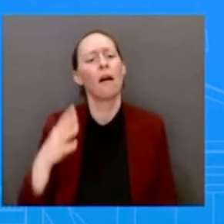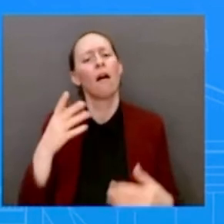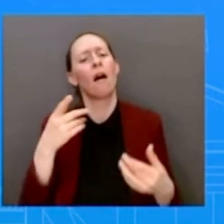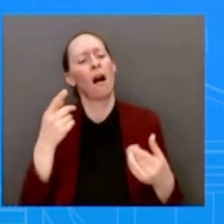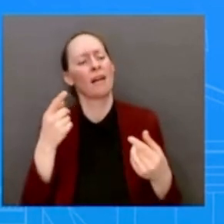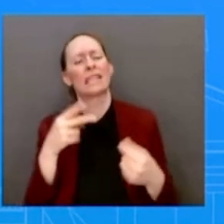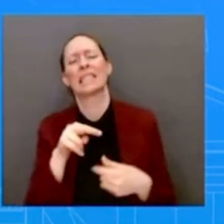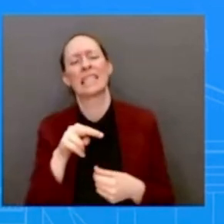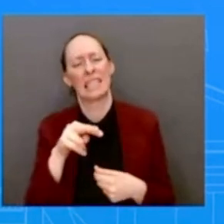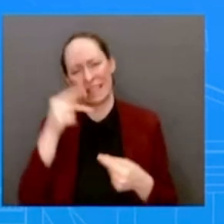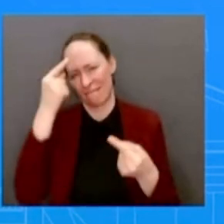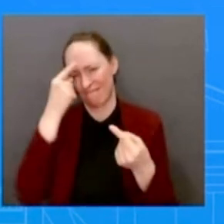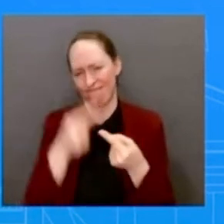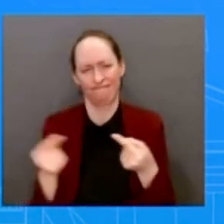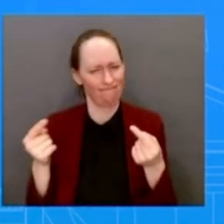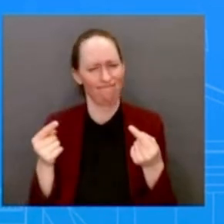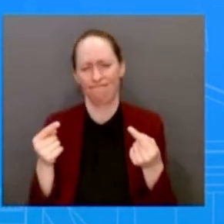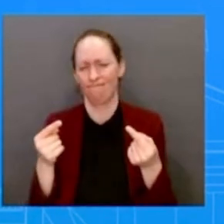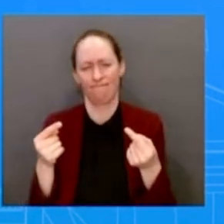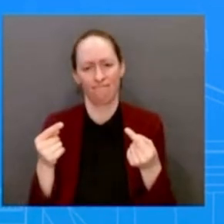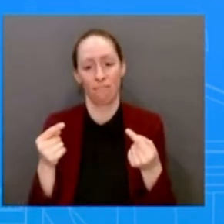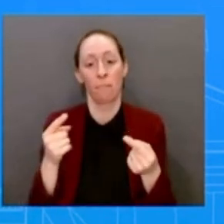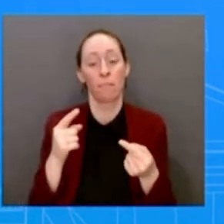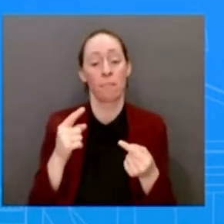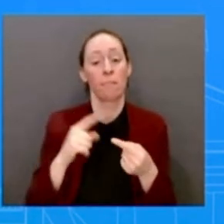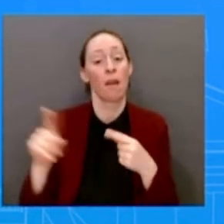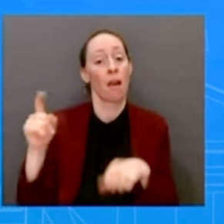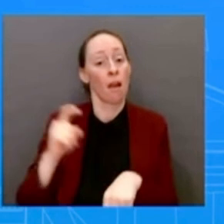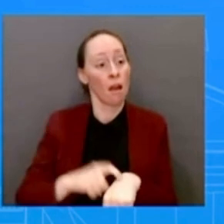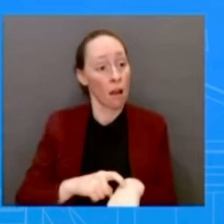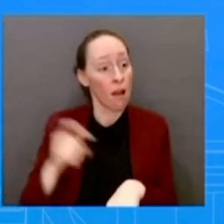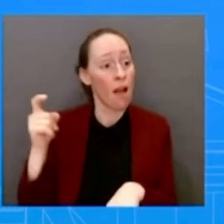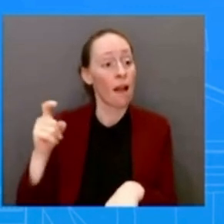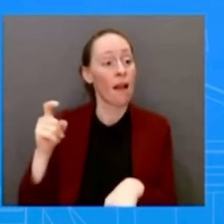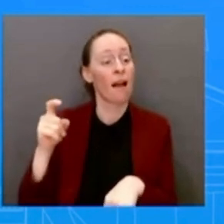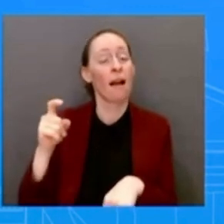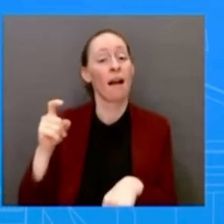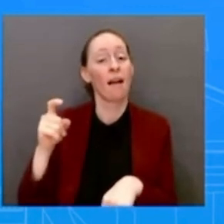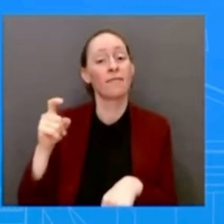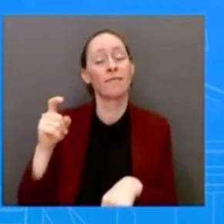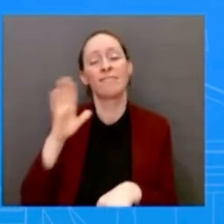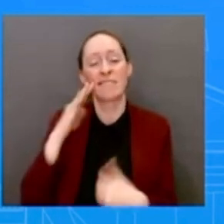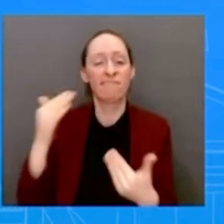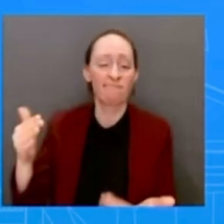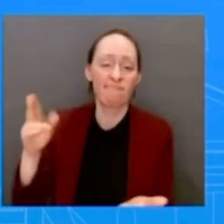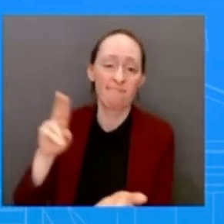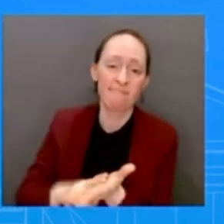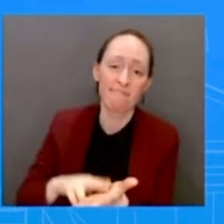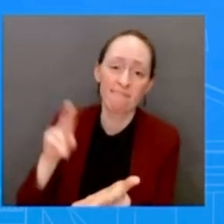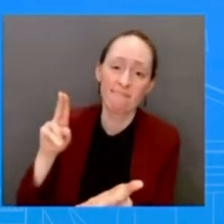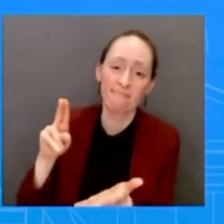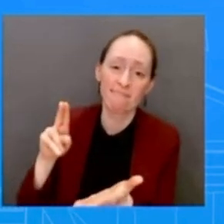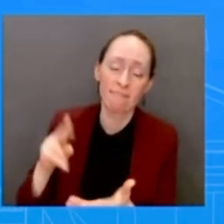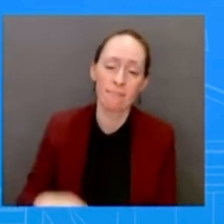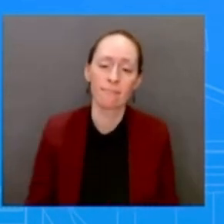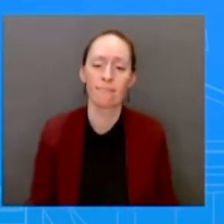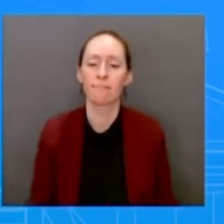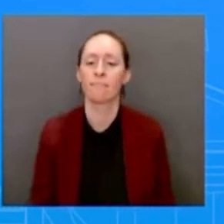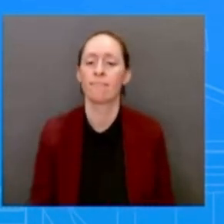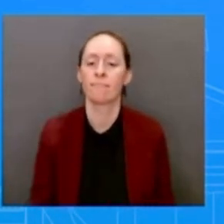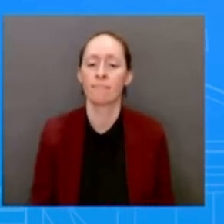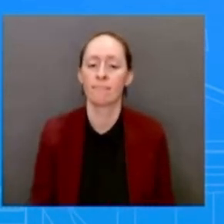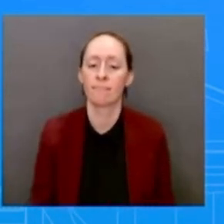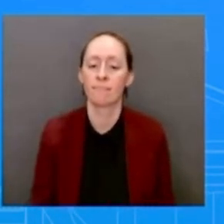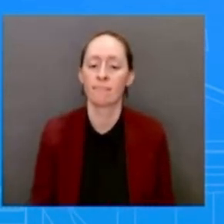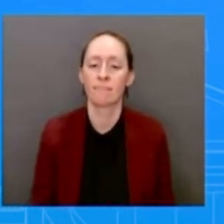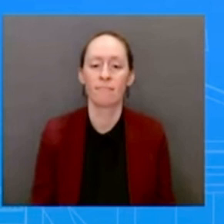clear about it. It stated our support for D.C. statehood, but it did not indicate what the president would do should the bill come to the desk. It did not say that. It